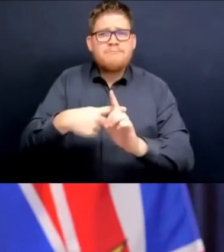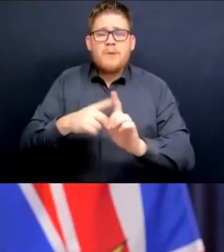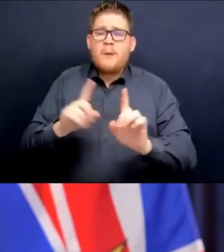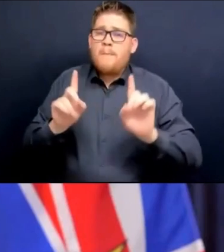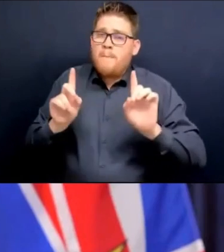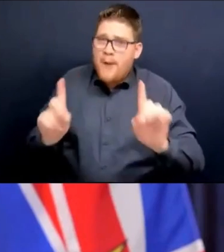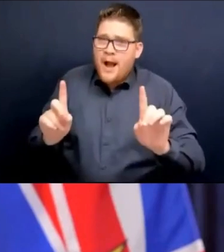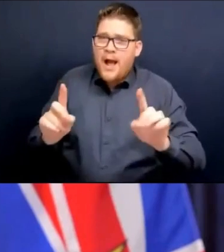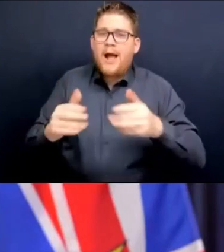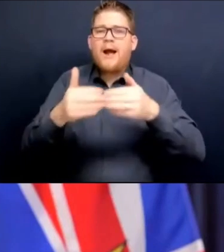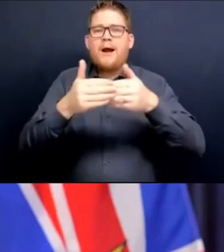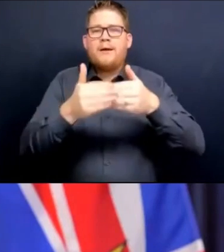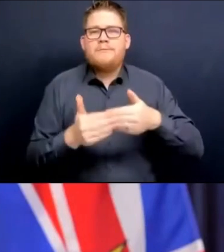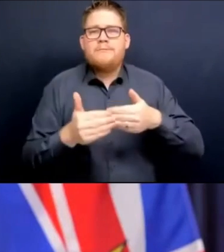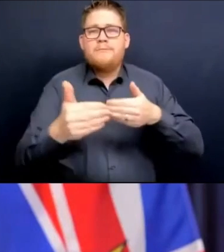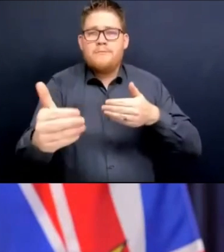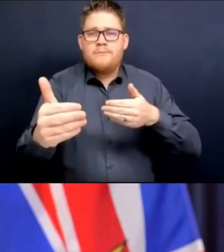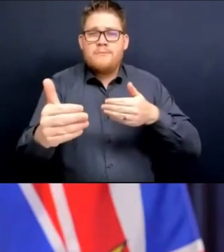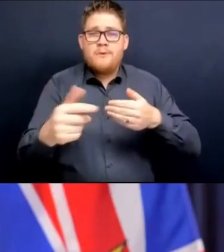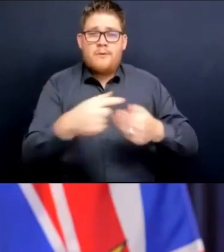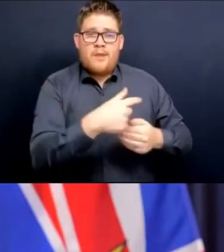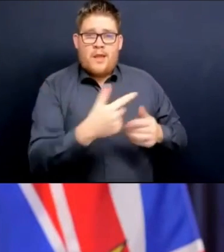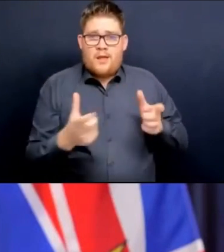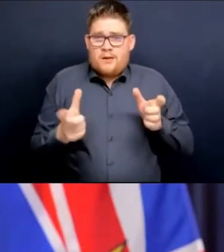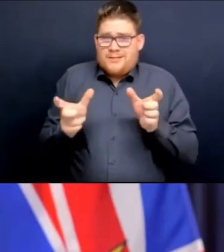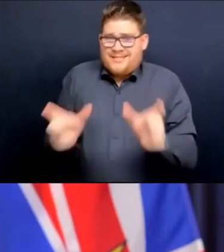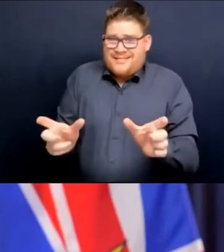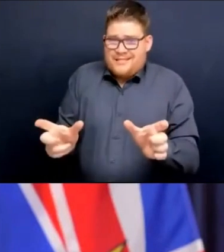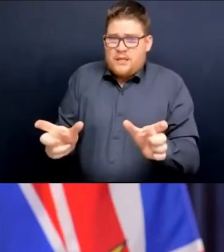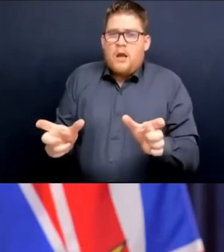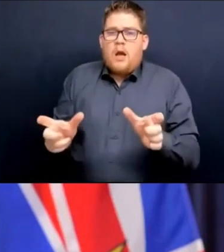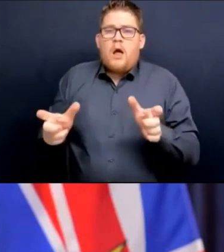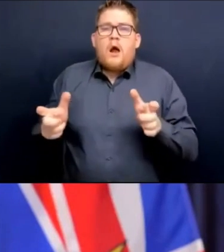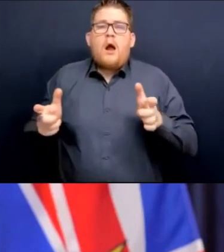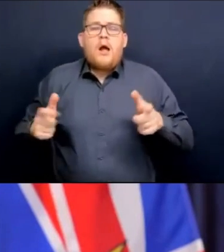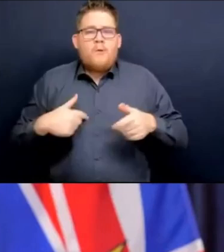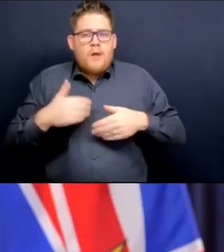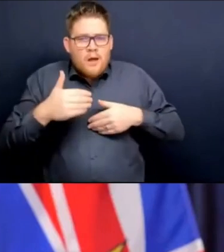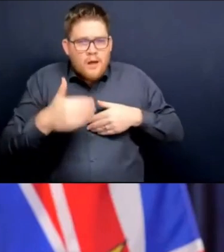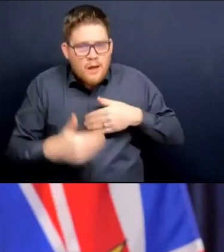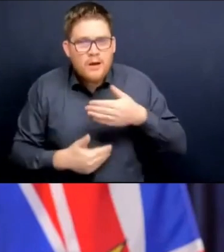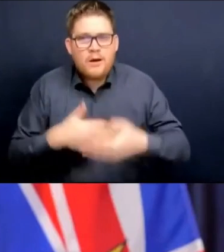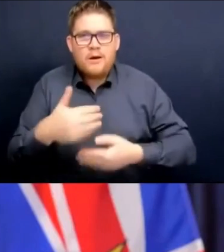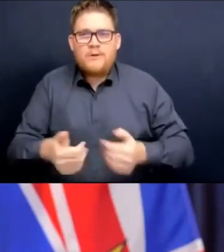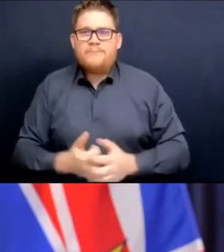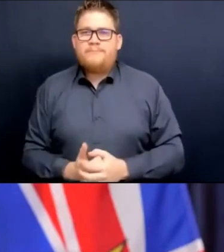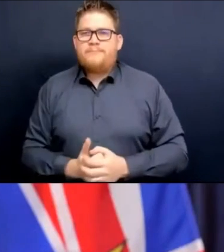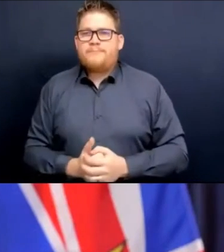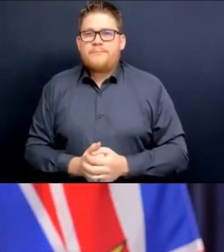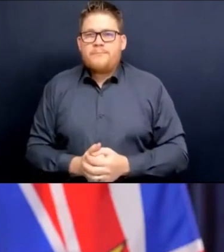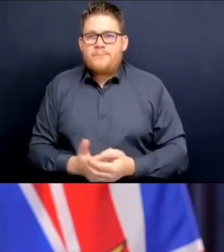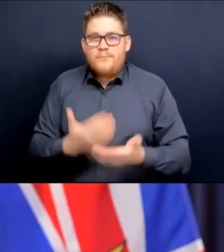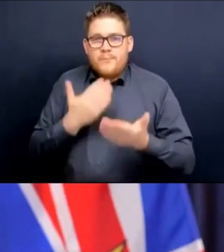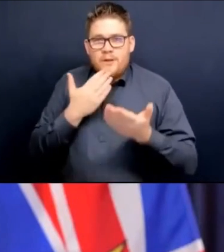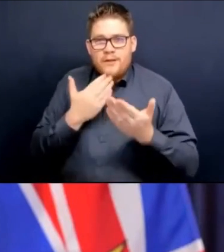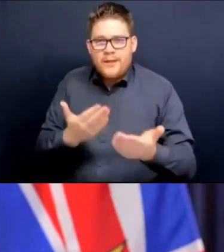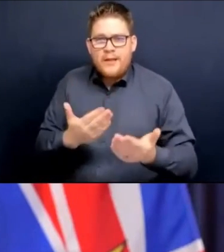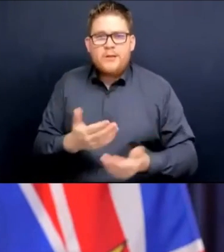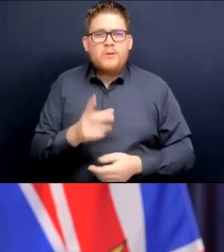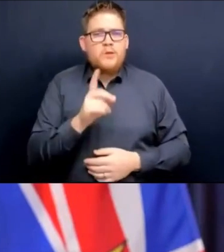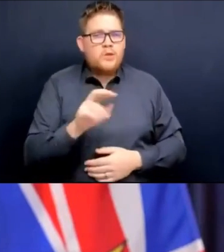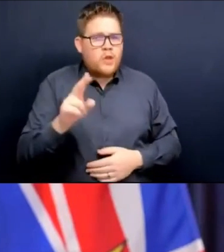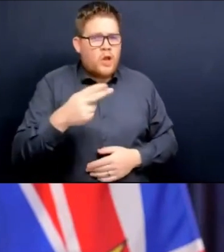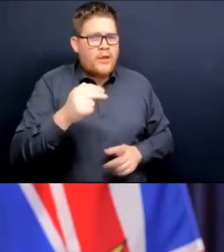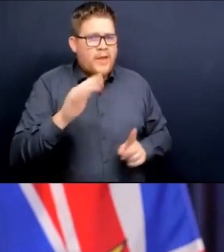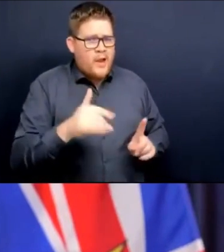restrictions and look forward to better days ahead. And with that, I want to thank again Dr. Henry for her work and allow her to finish off this presentation